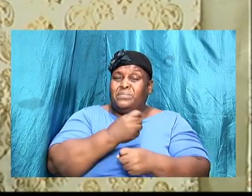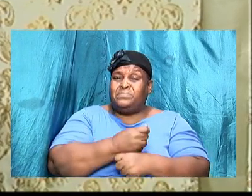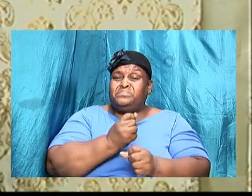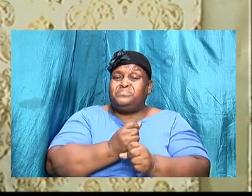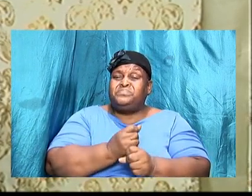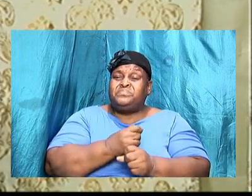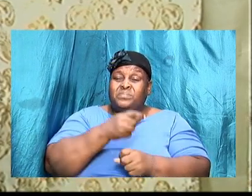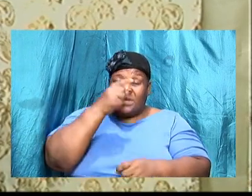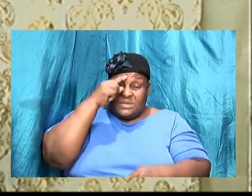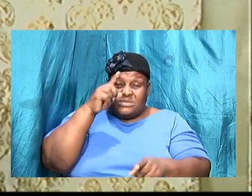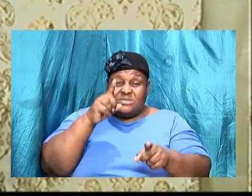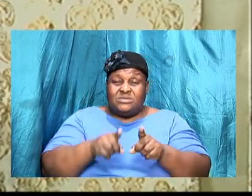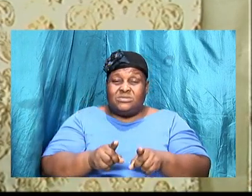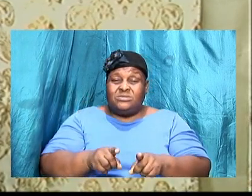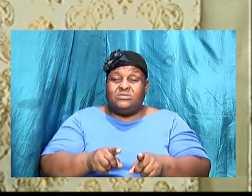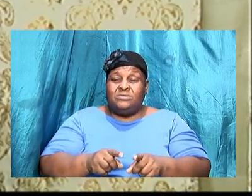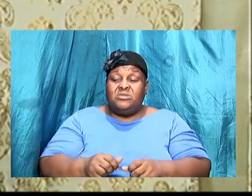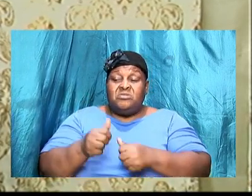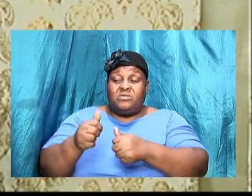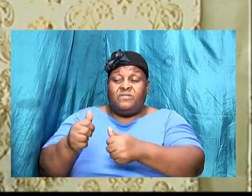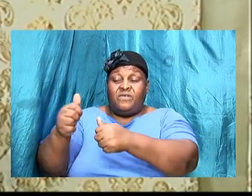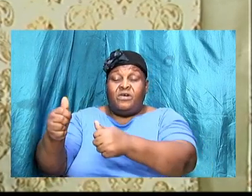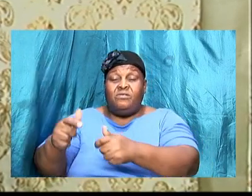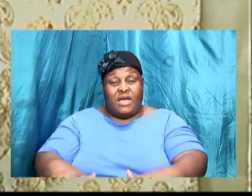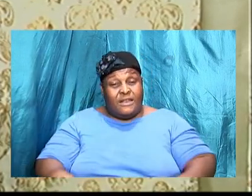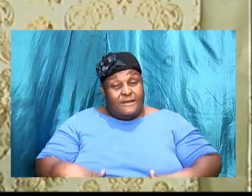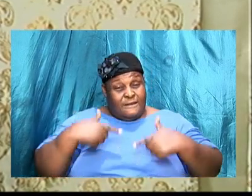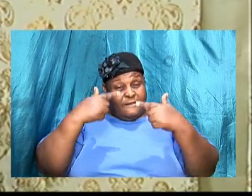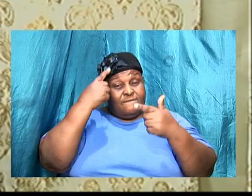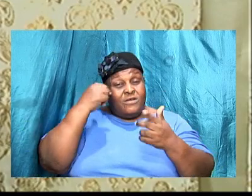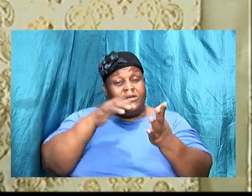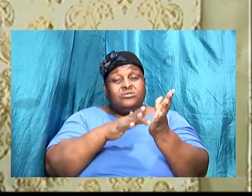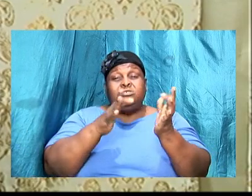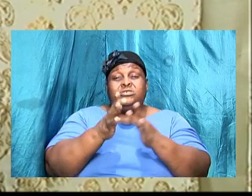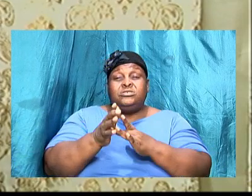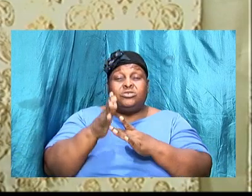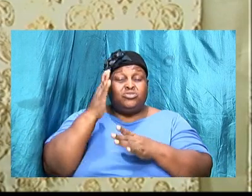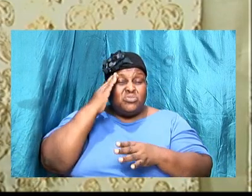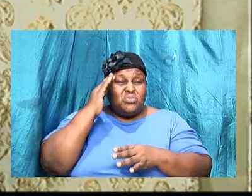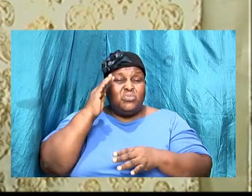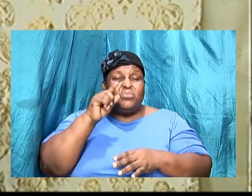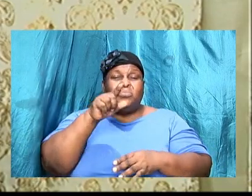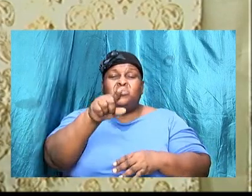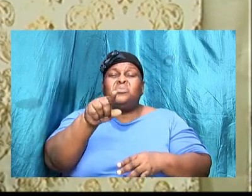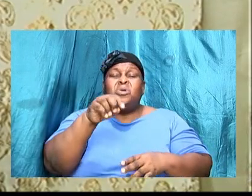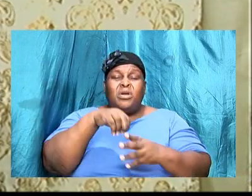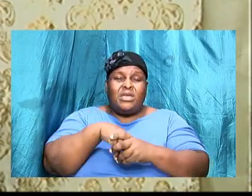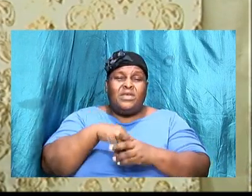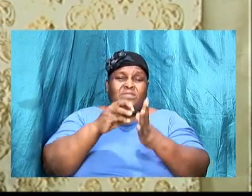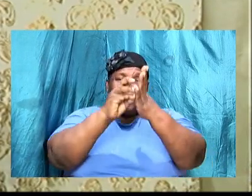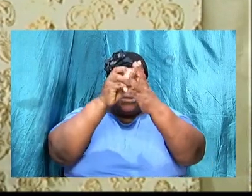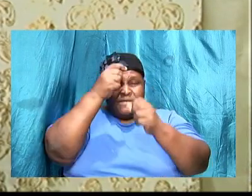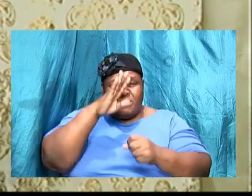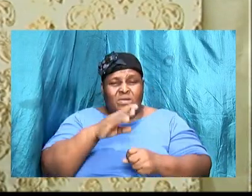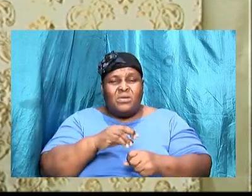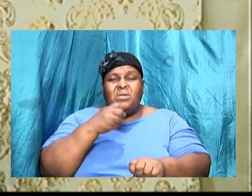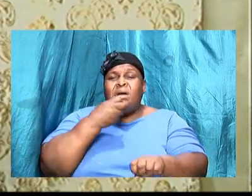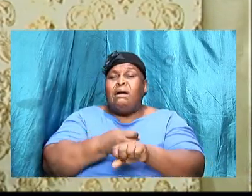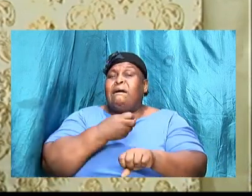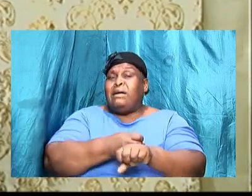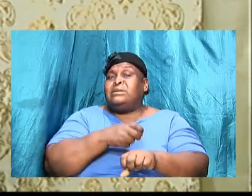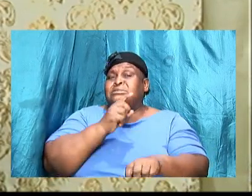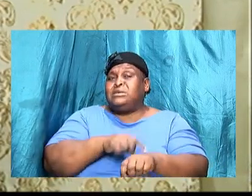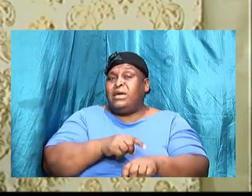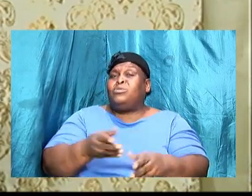the decision to follow Christ and you know that you are in his will when the rough times come you